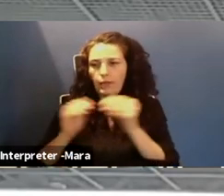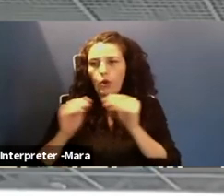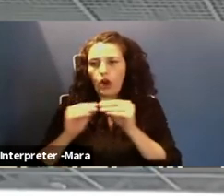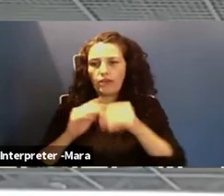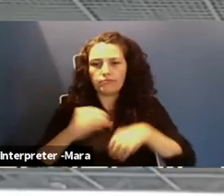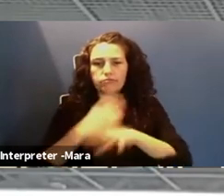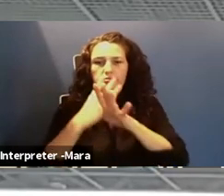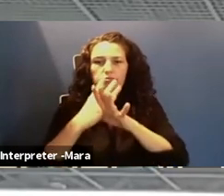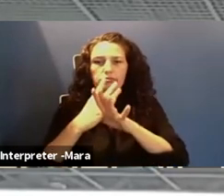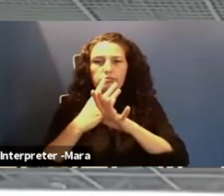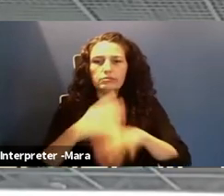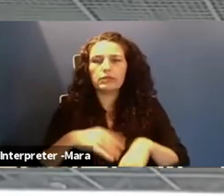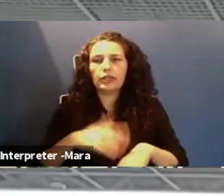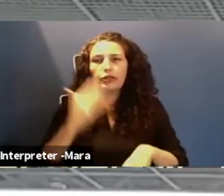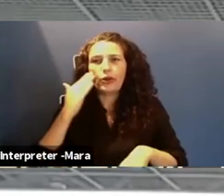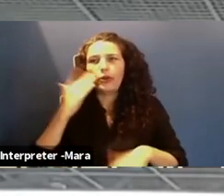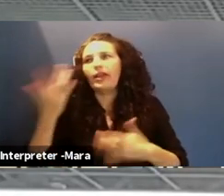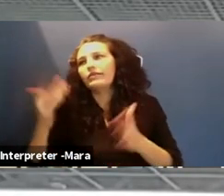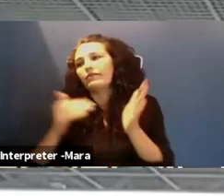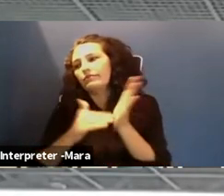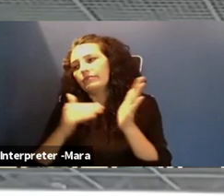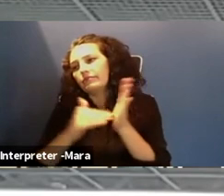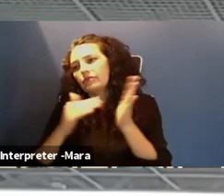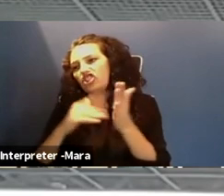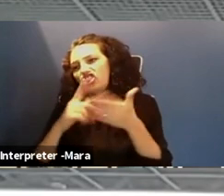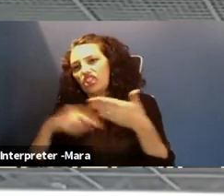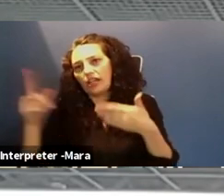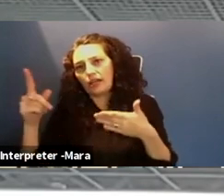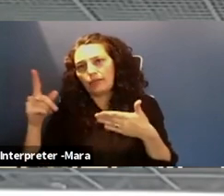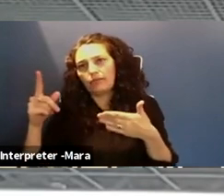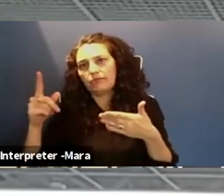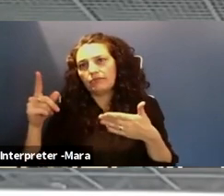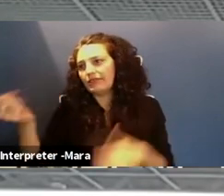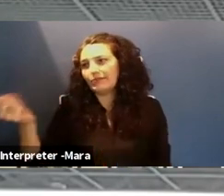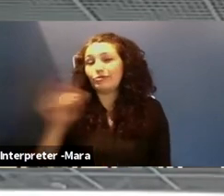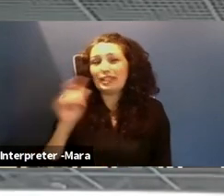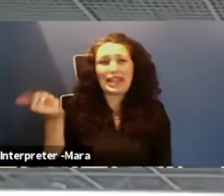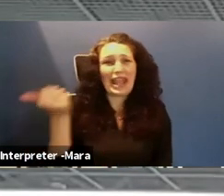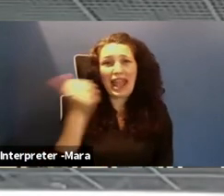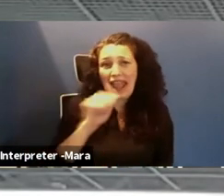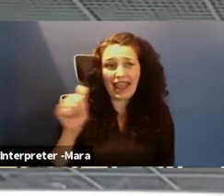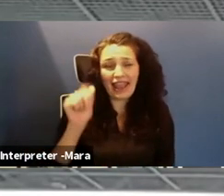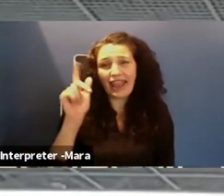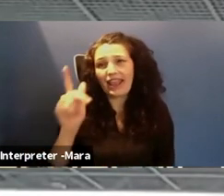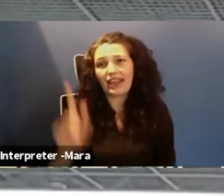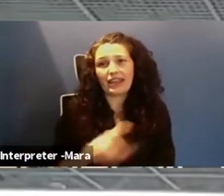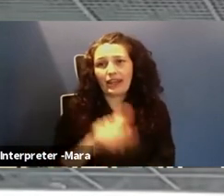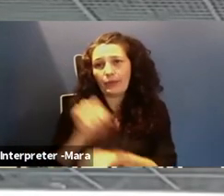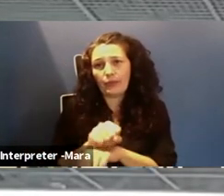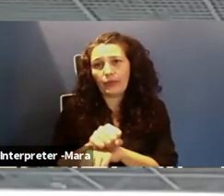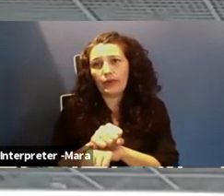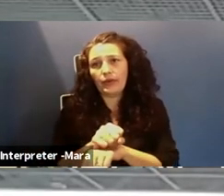you know, you have your annual checkup with your physician. Well, that's now an e-visit when you need to do things at school,